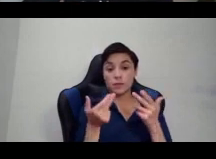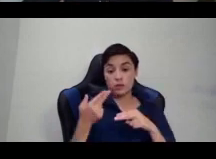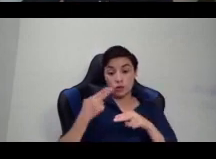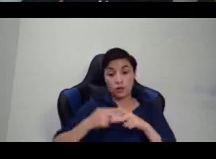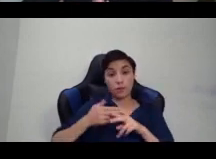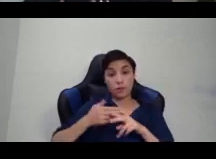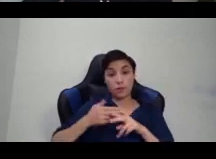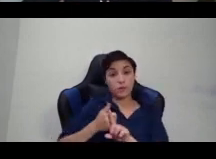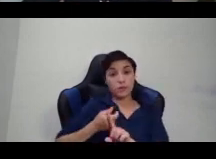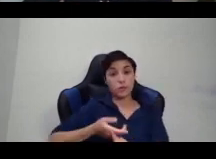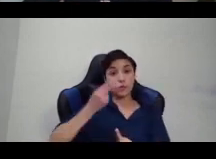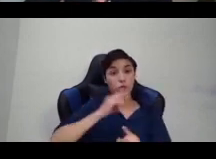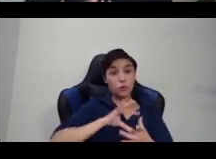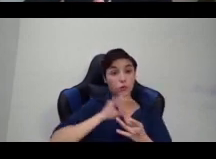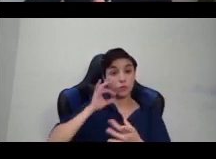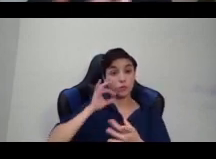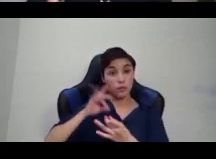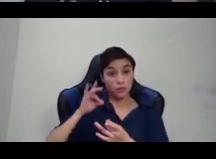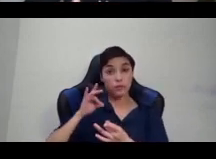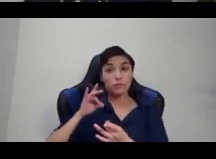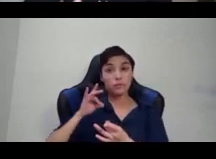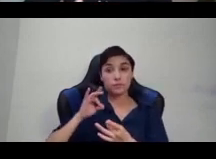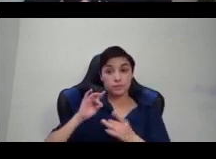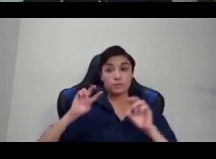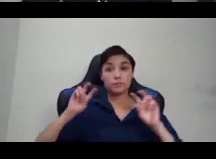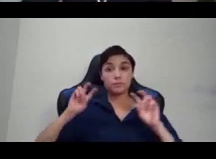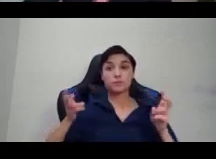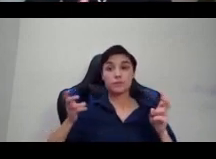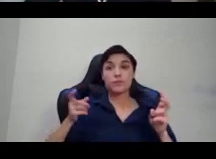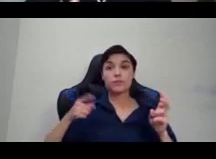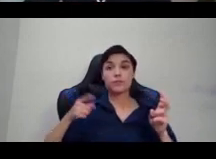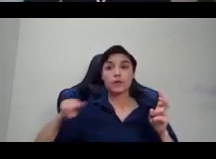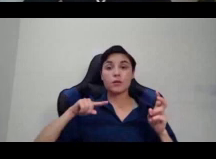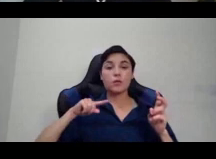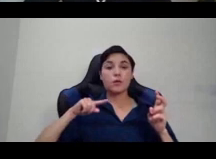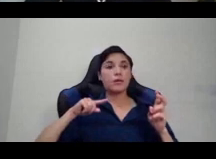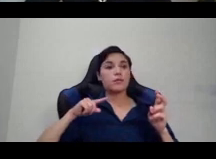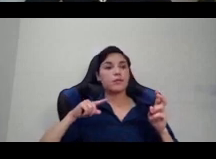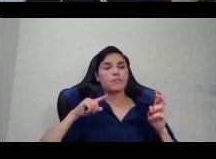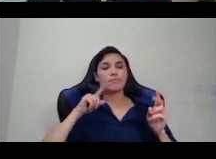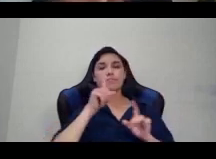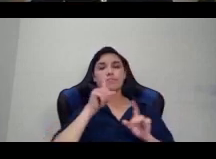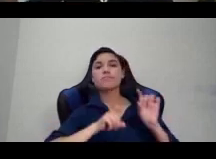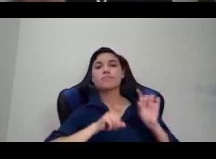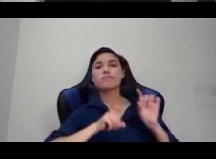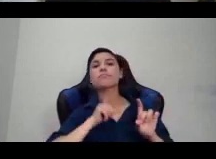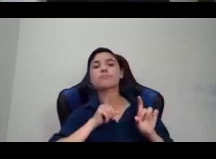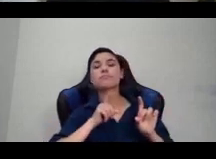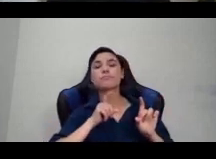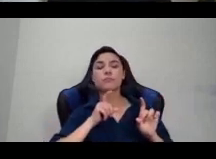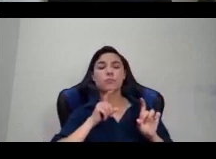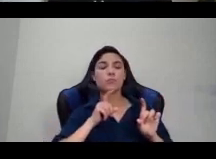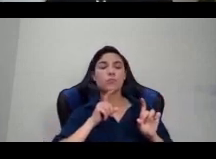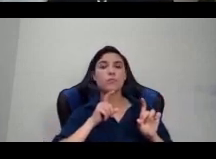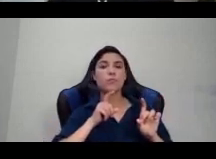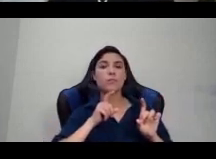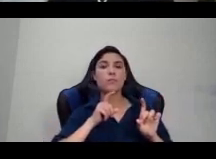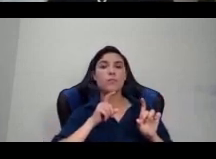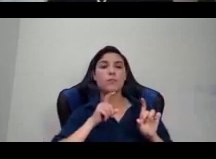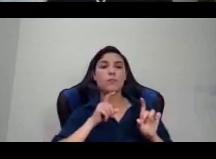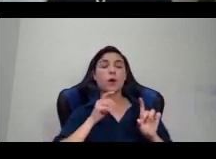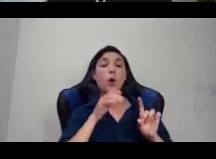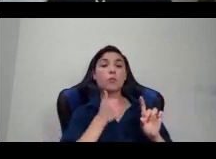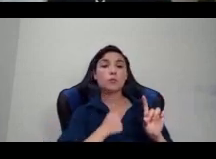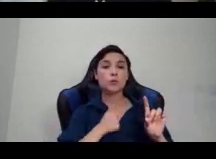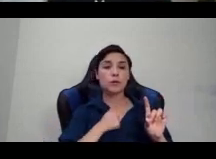possibly, but certainly they were asking the questions, why is this, why is this person dressed up